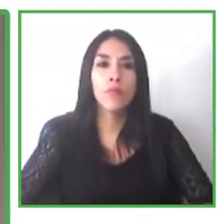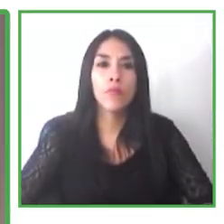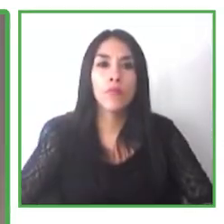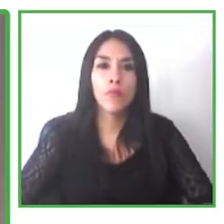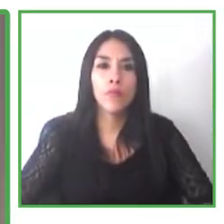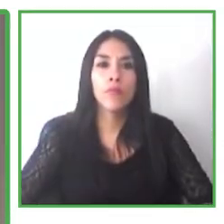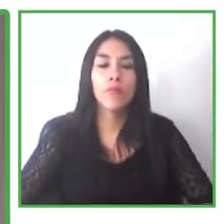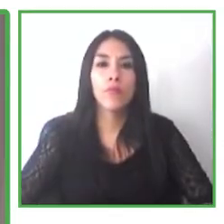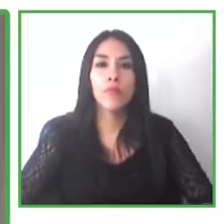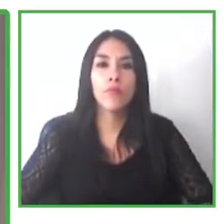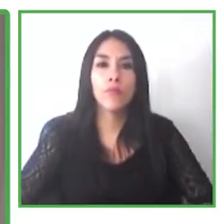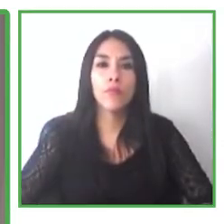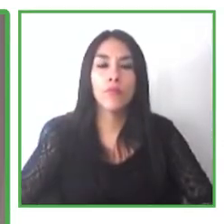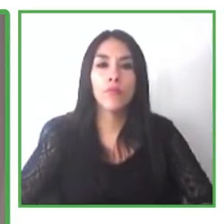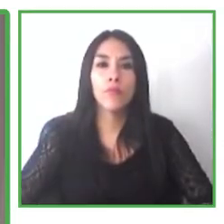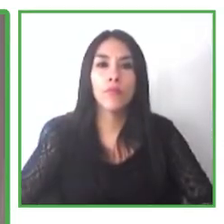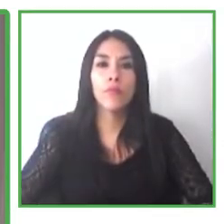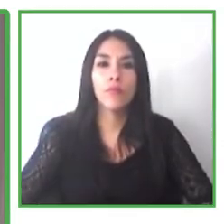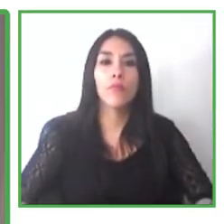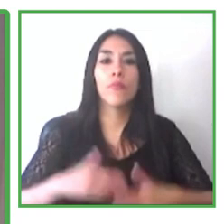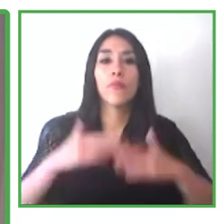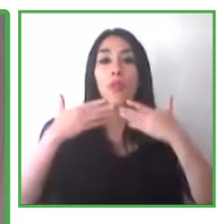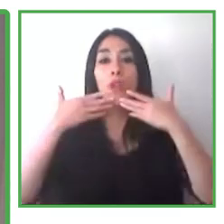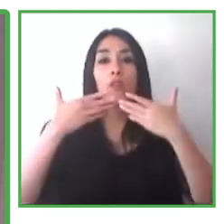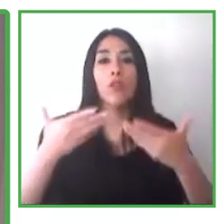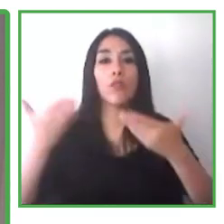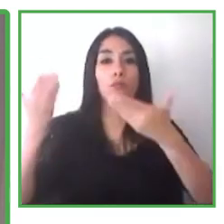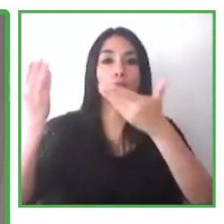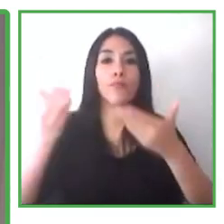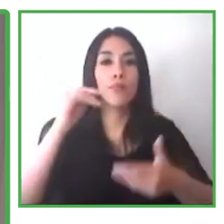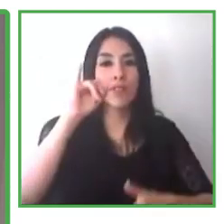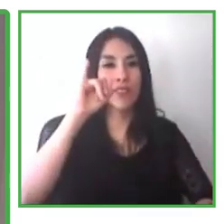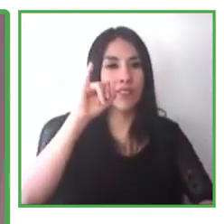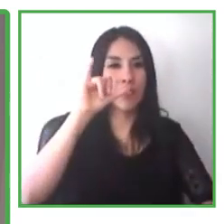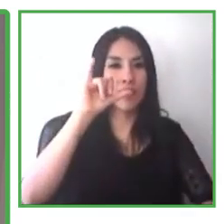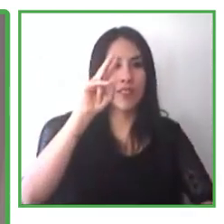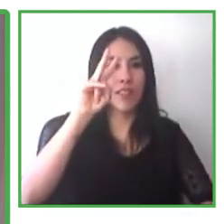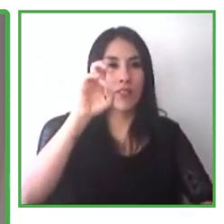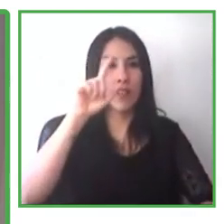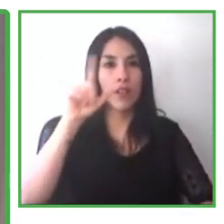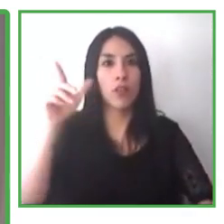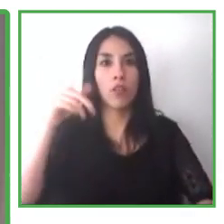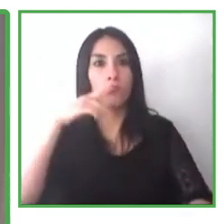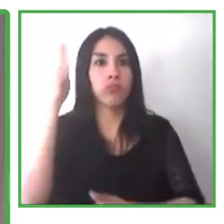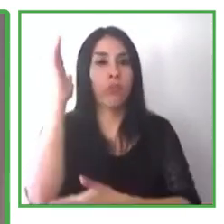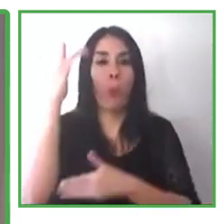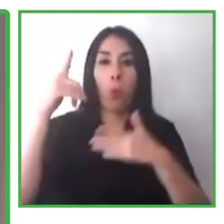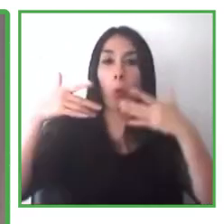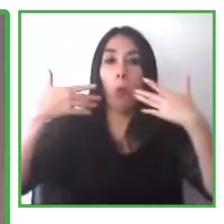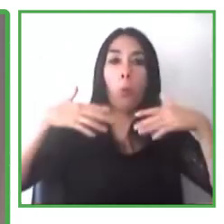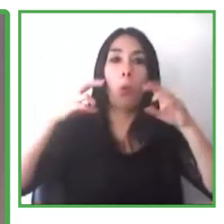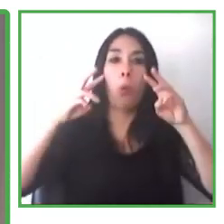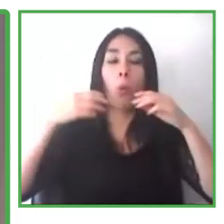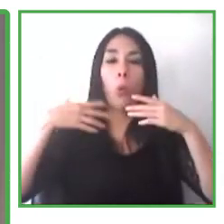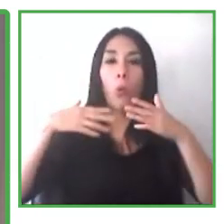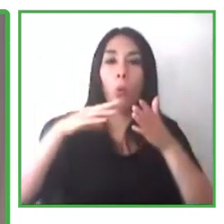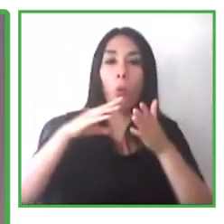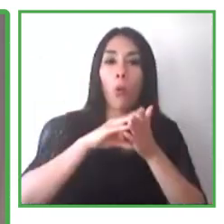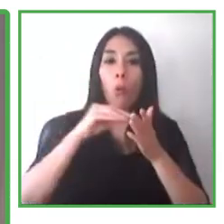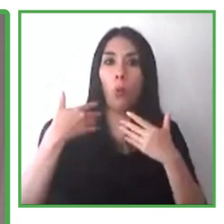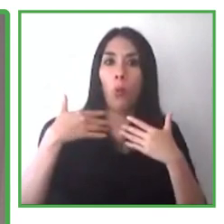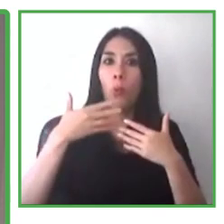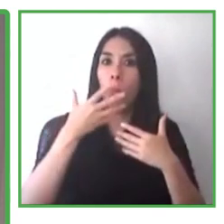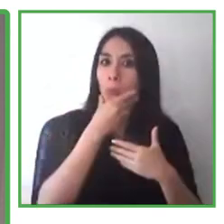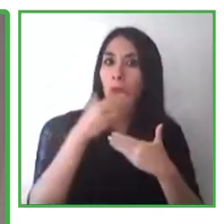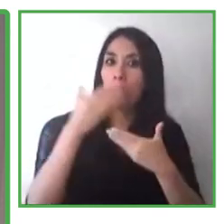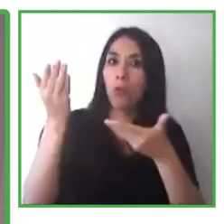Thank you very much, Eves. That was great. Great, great suggestions and ideas. I really loved your, especially at the end, was very similar to